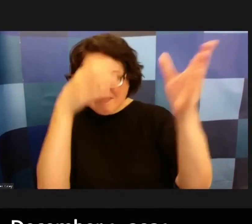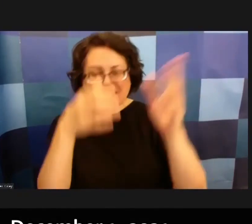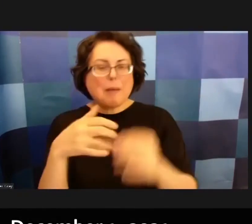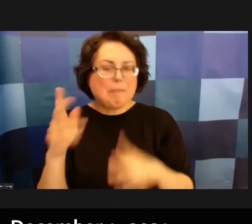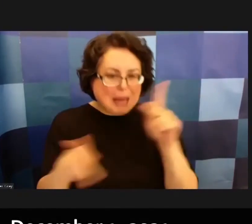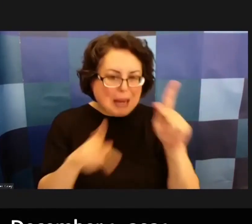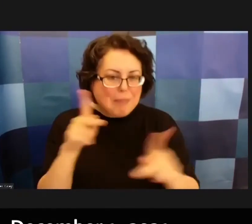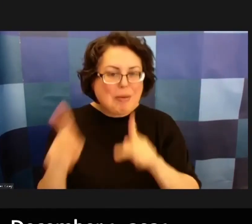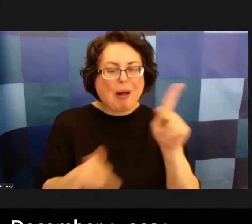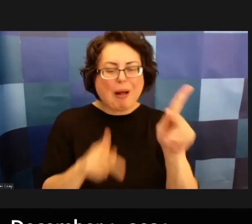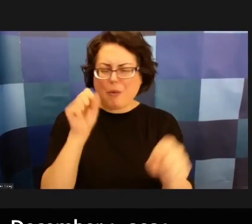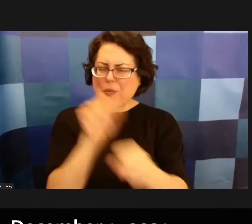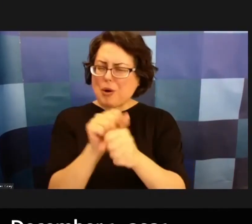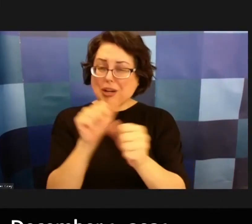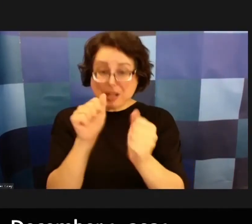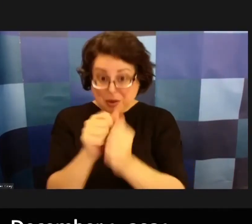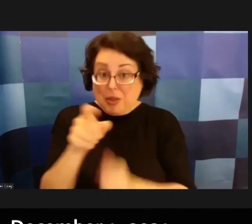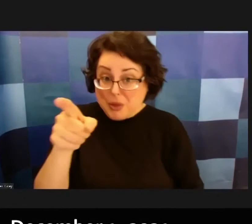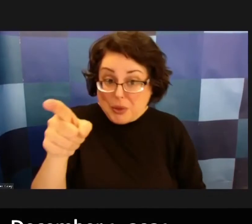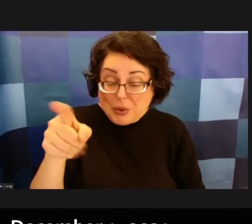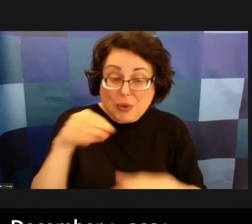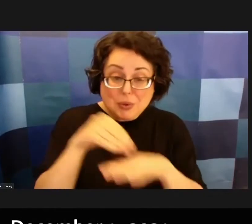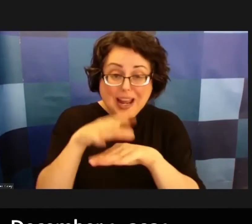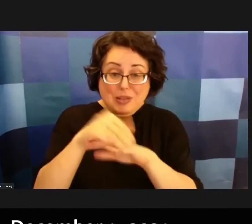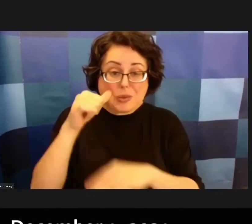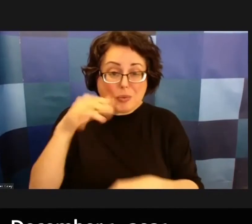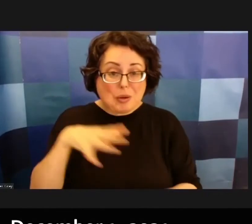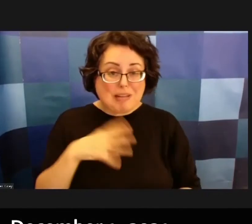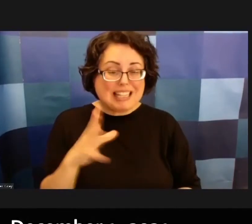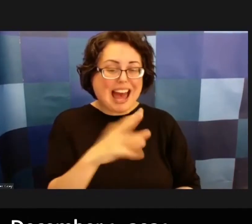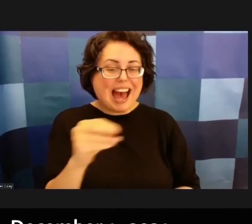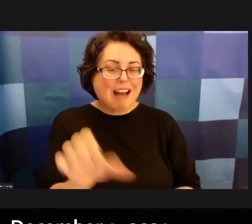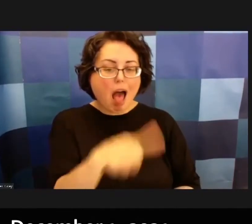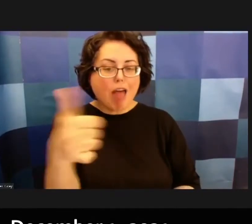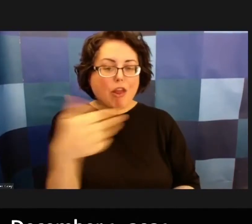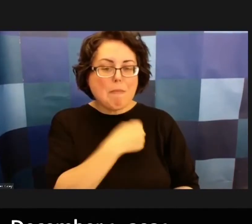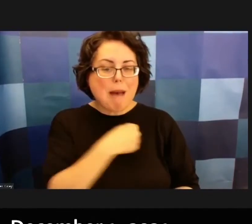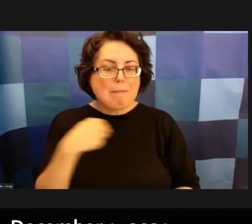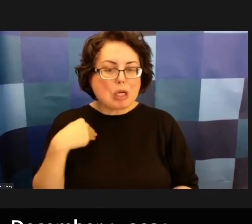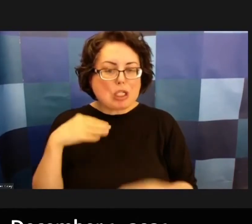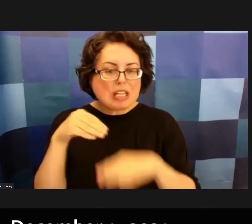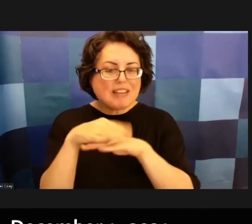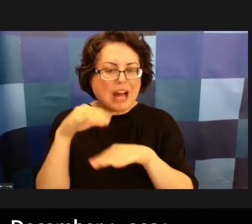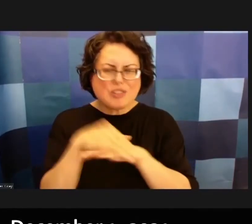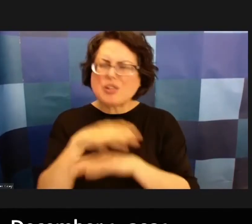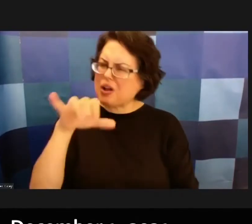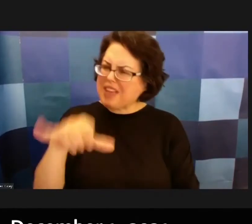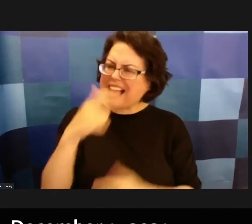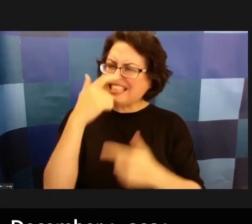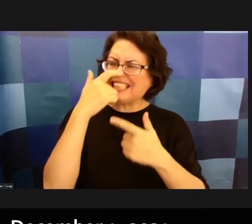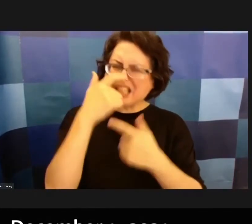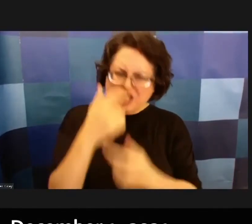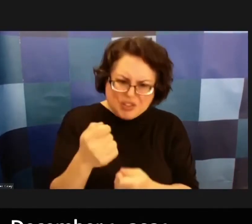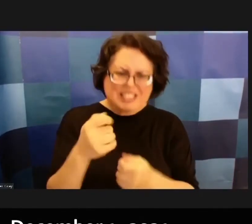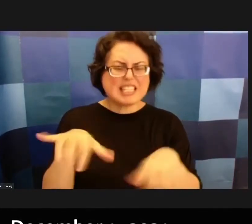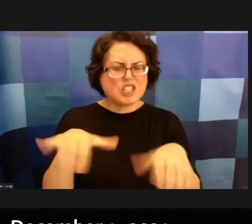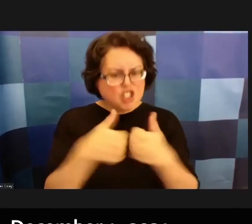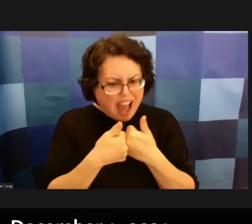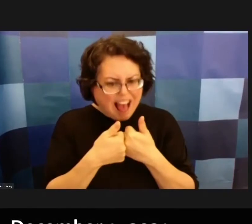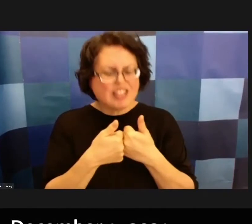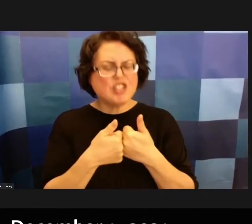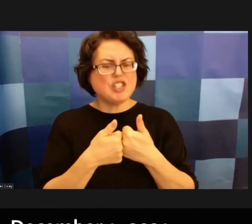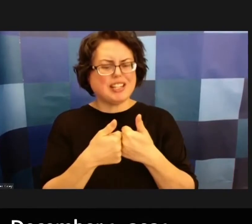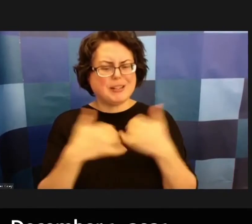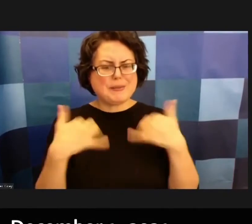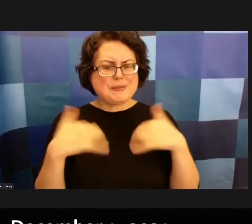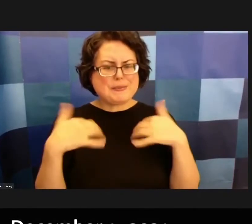you councilwoman and other members of council has been interesting and and challenging and uh